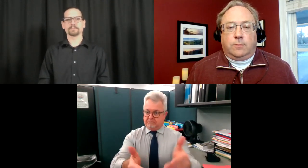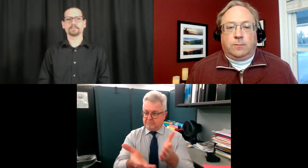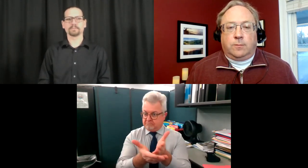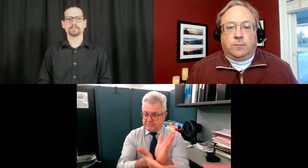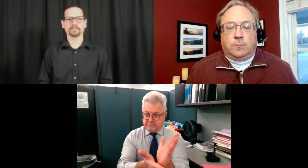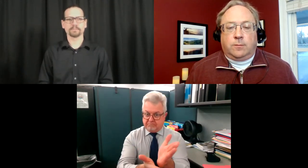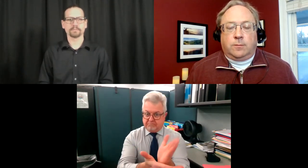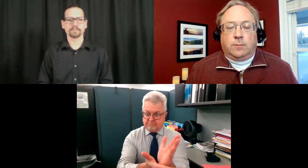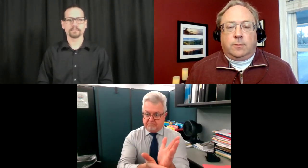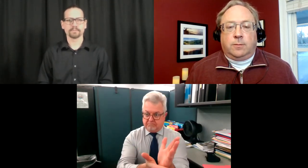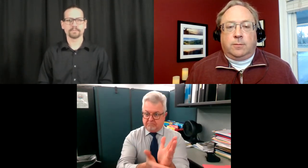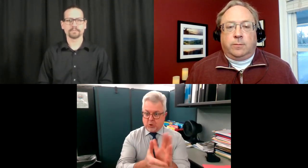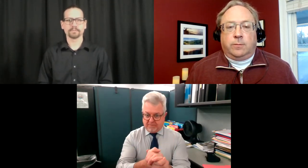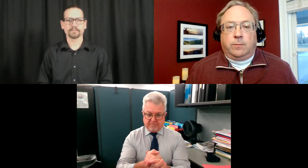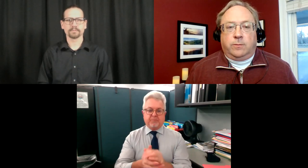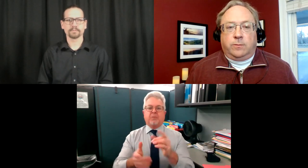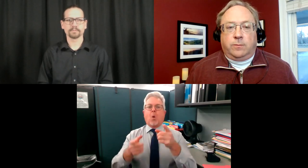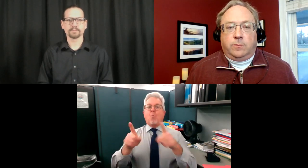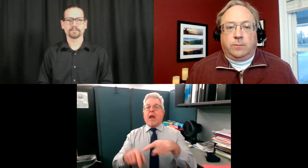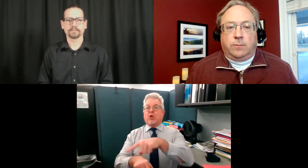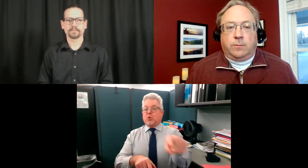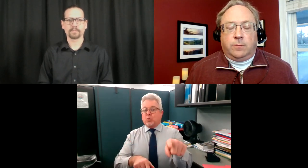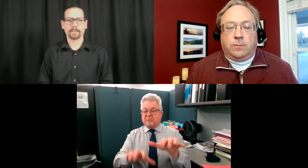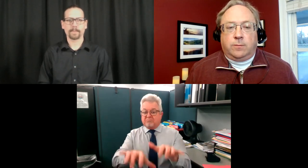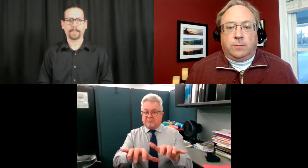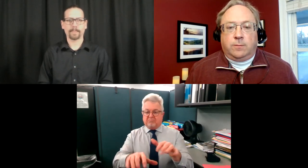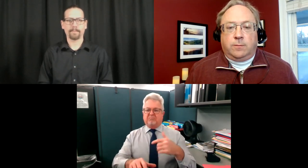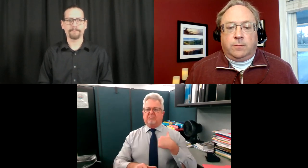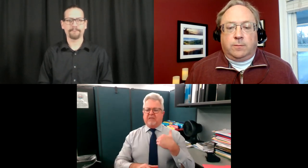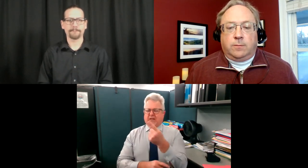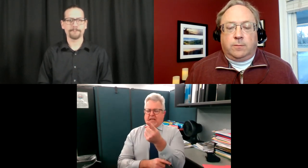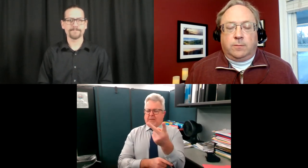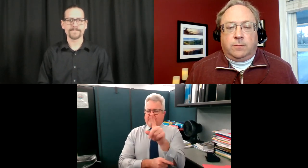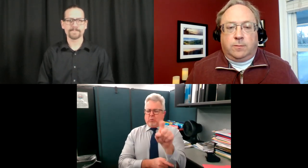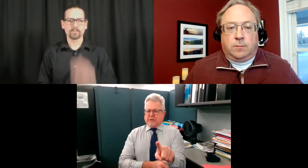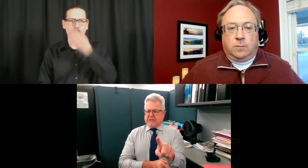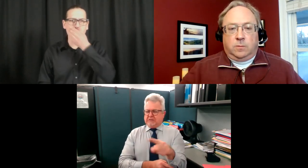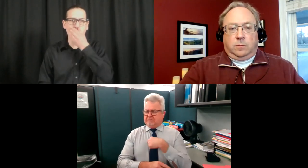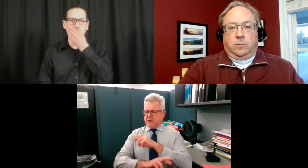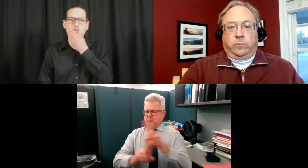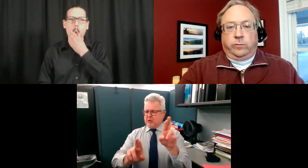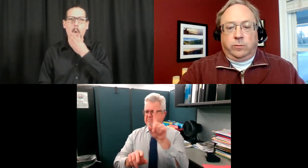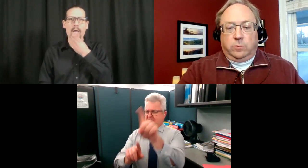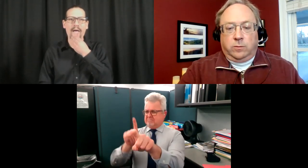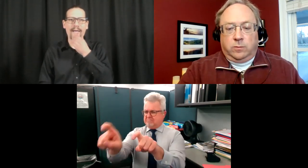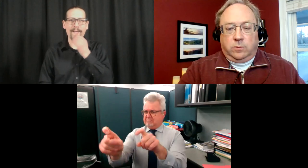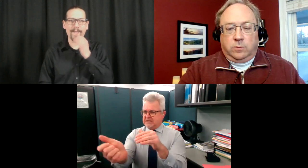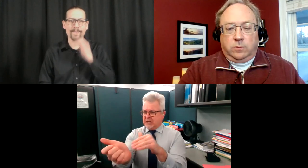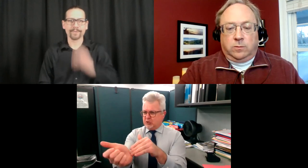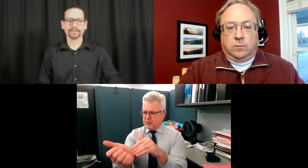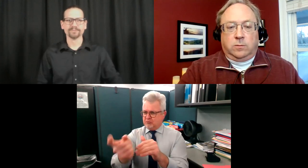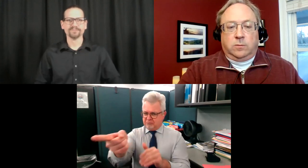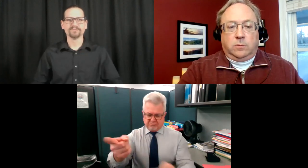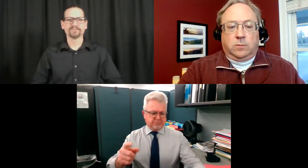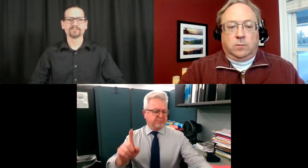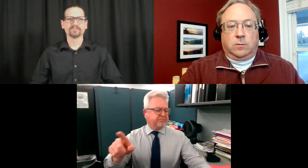voice your question. And then when you're done and you get the answer for your question, take your camera off. Okay. Now, I